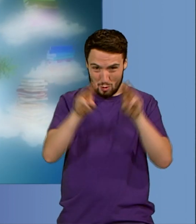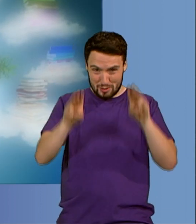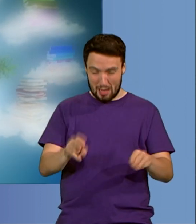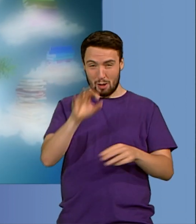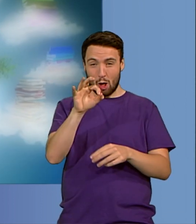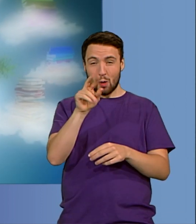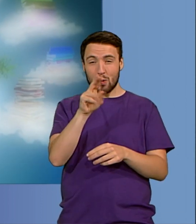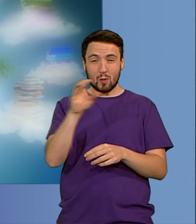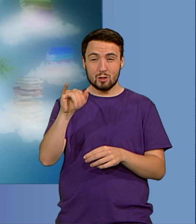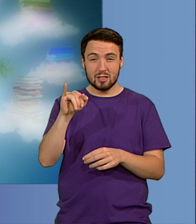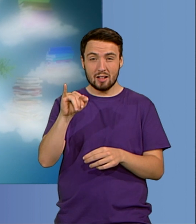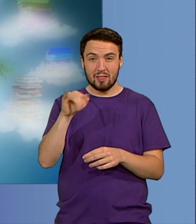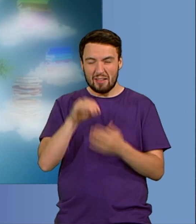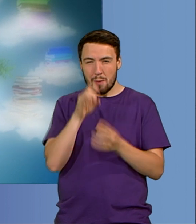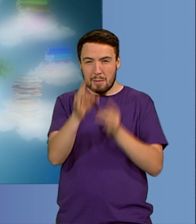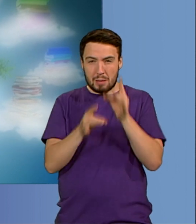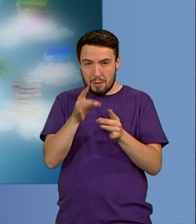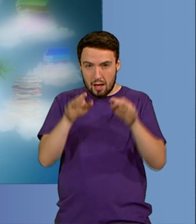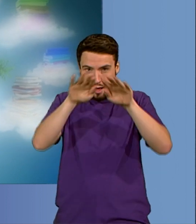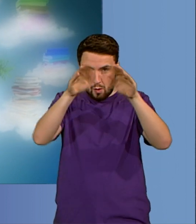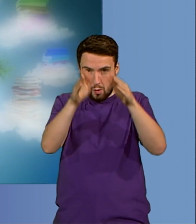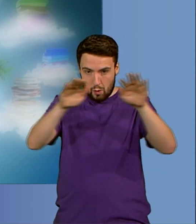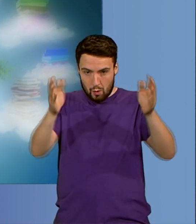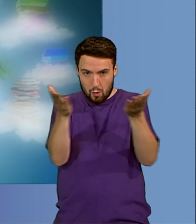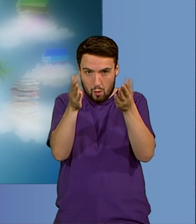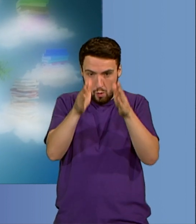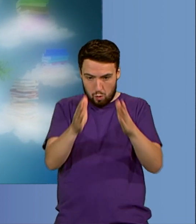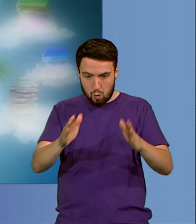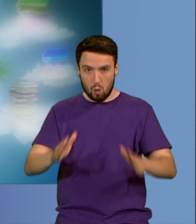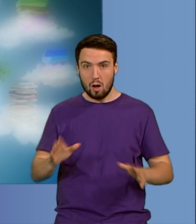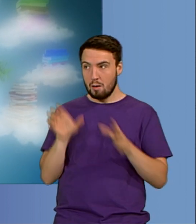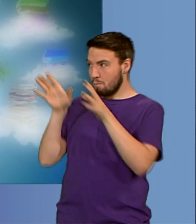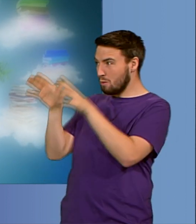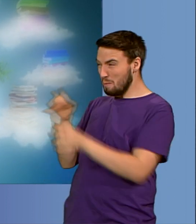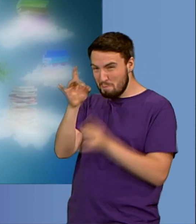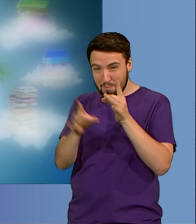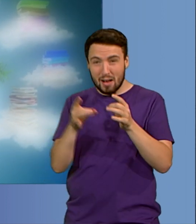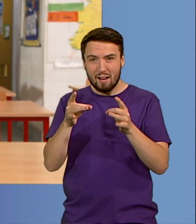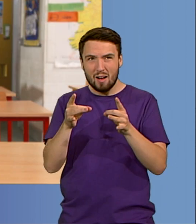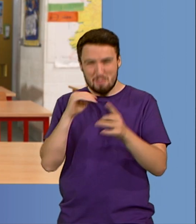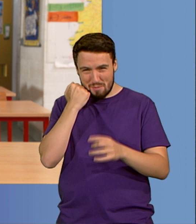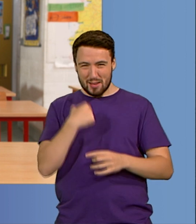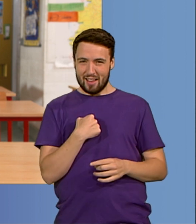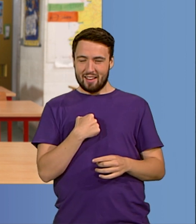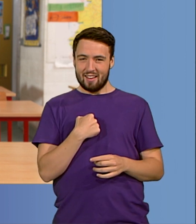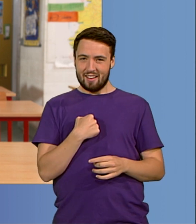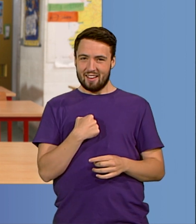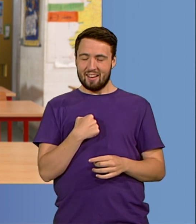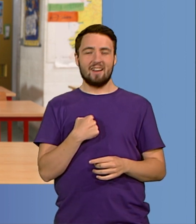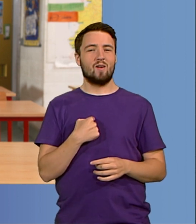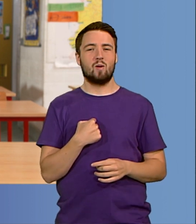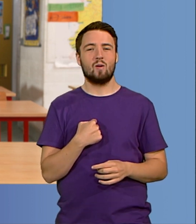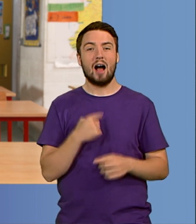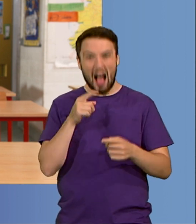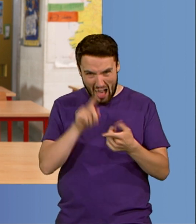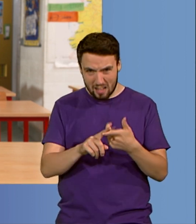that dress to display. One of the other cool projects that I got to do was I got this email that said the